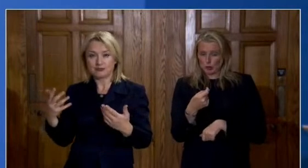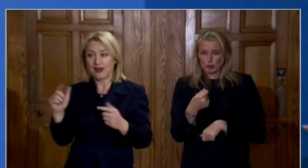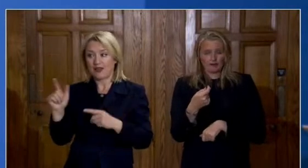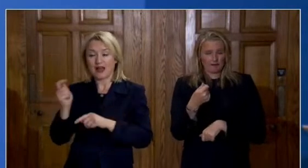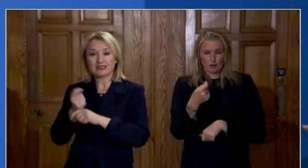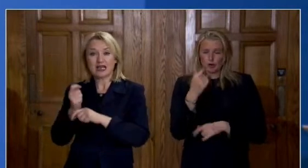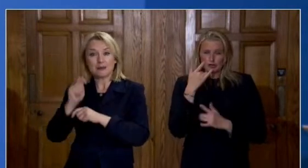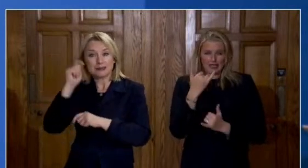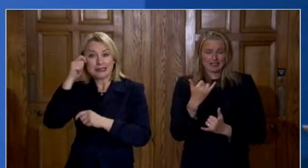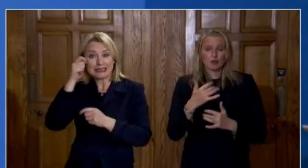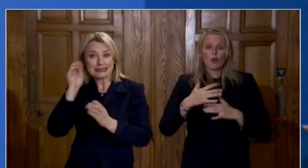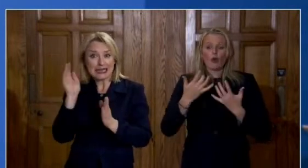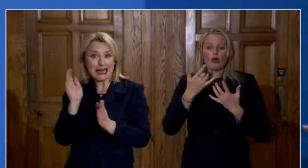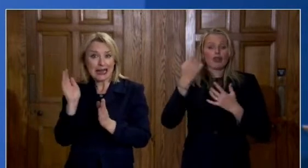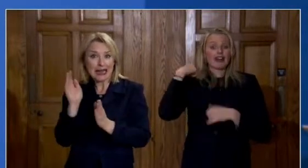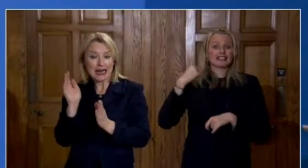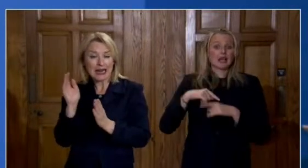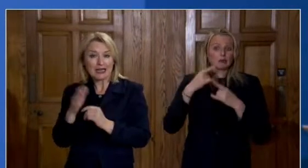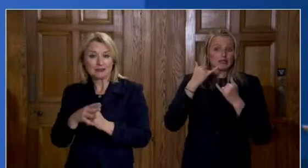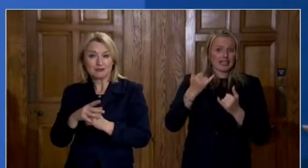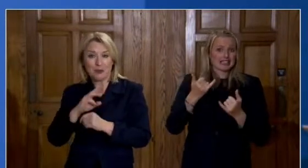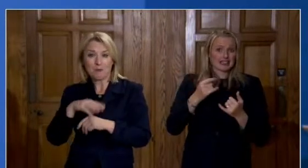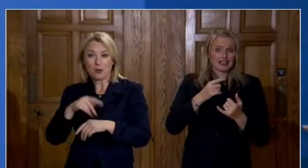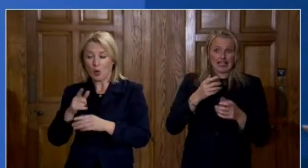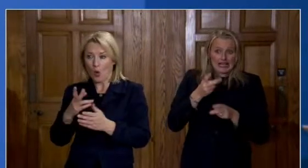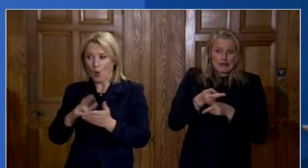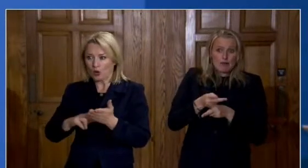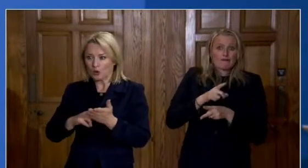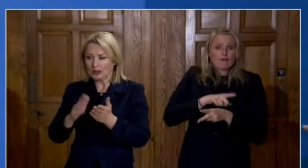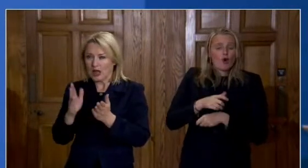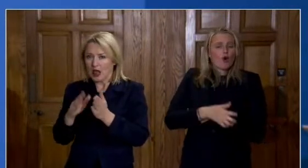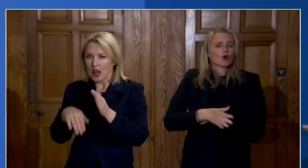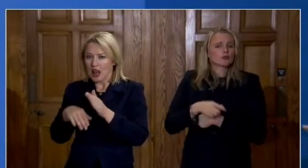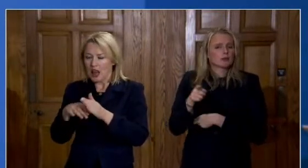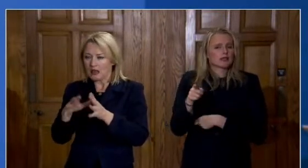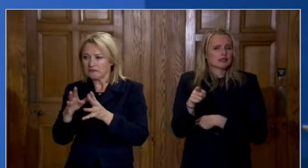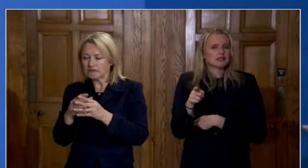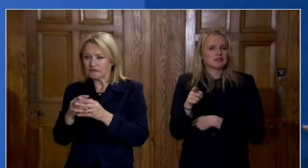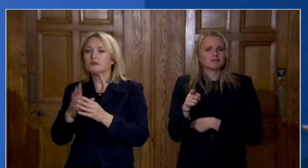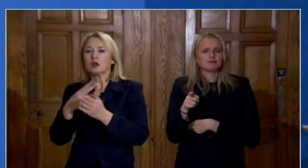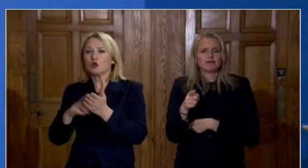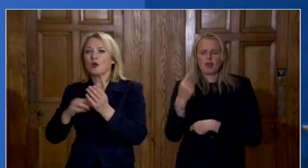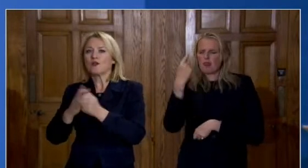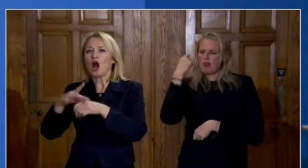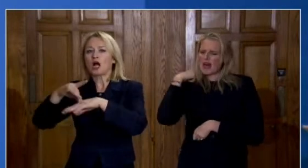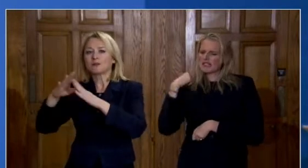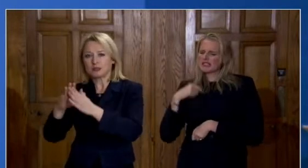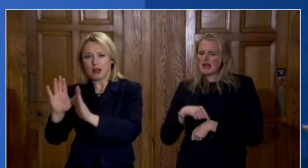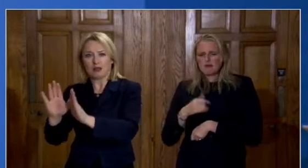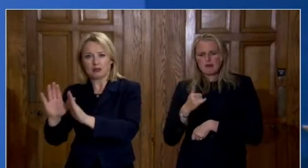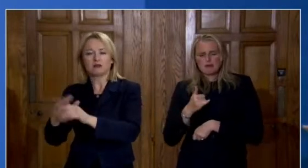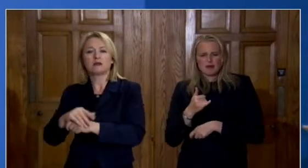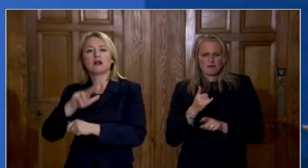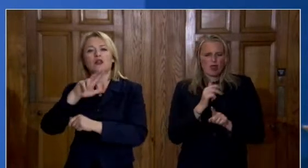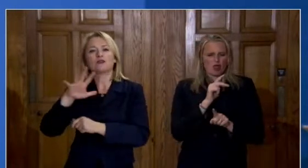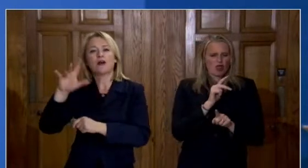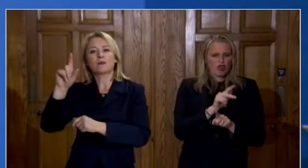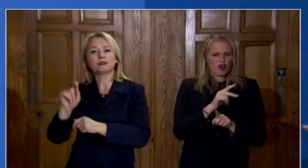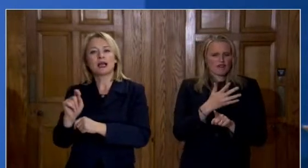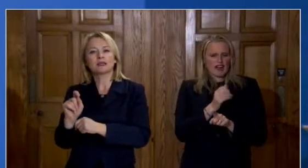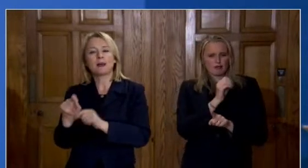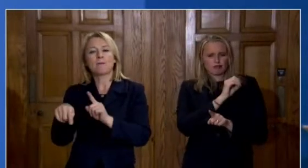that stage was focused within hospitals and we were getting about 35 positive tests